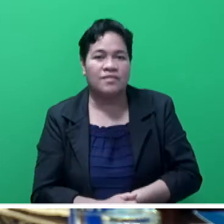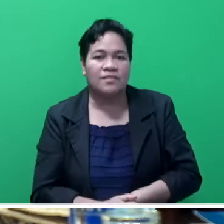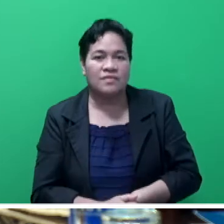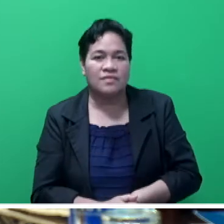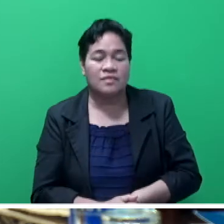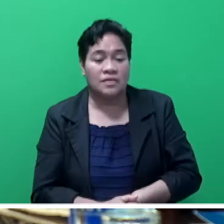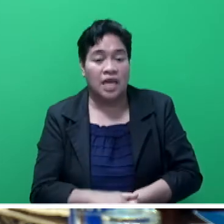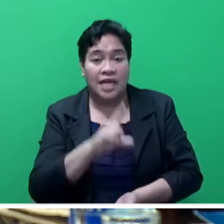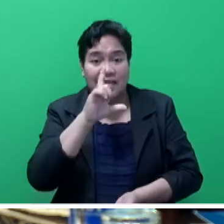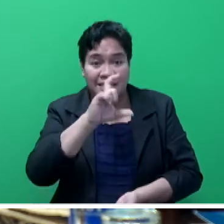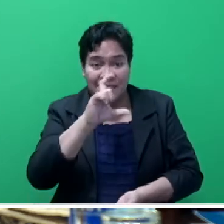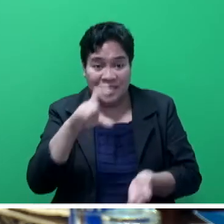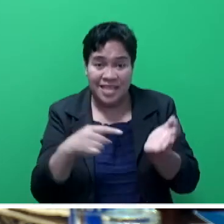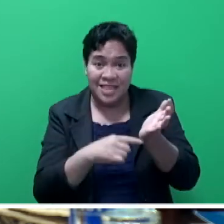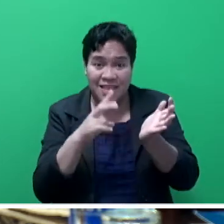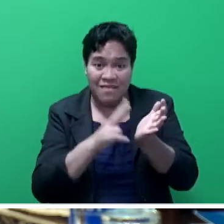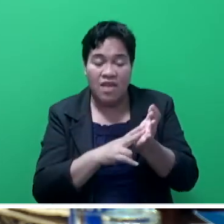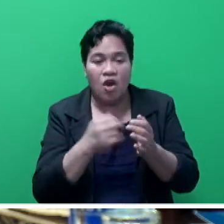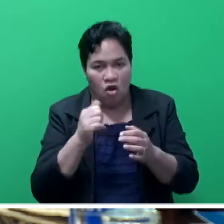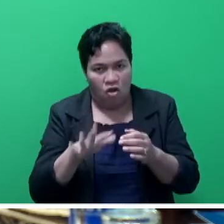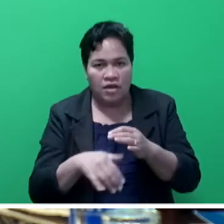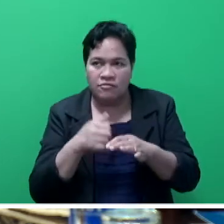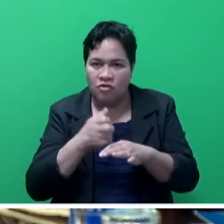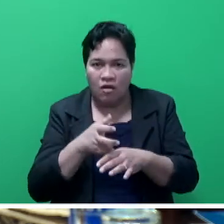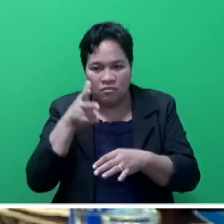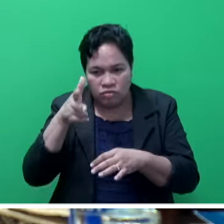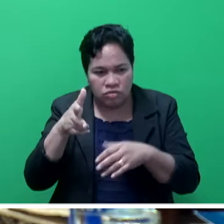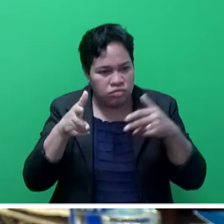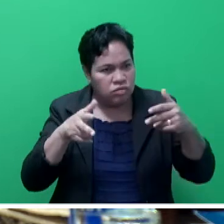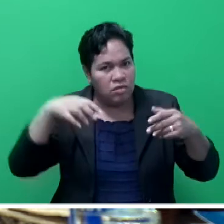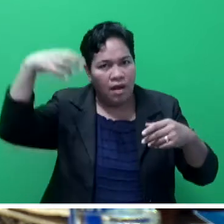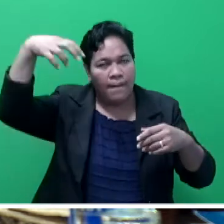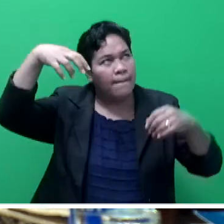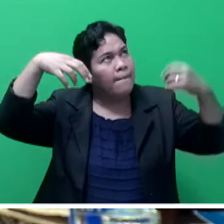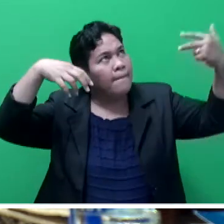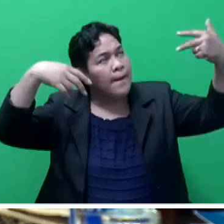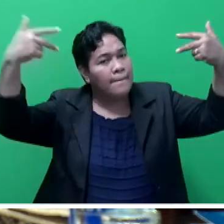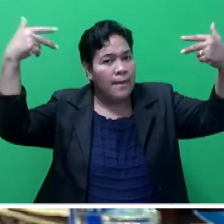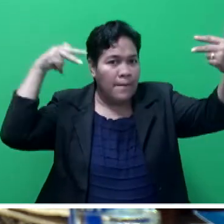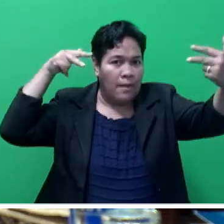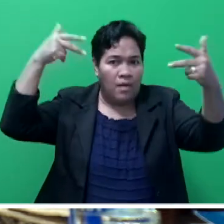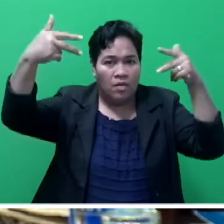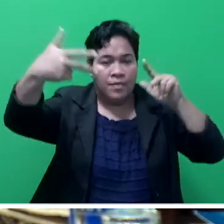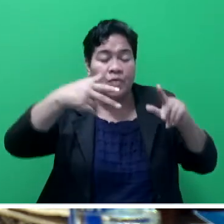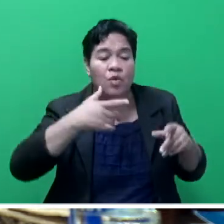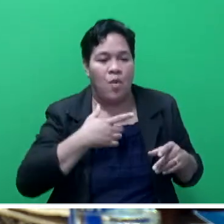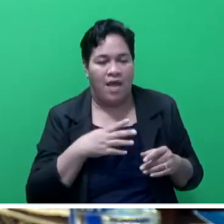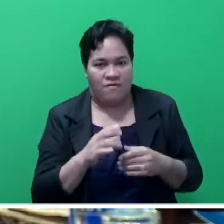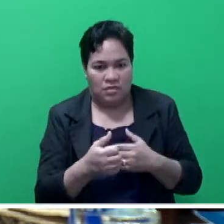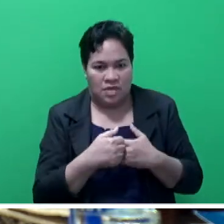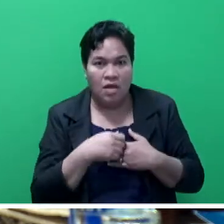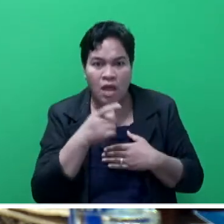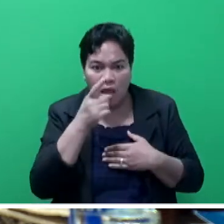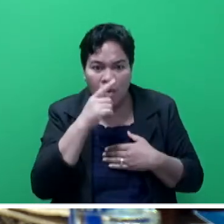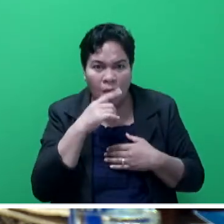Now CCTV cameras are installed to create safer environment for our people and to deal with the issue of vandalism